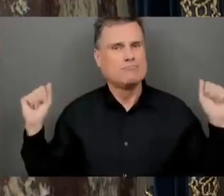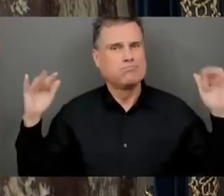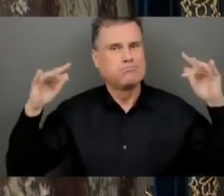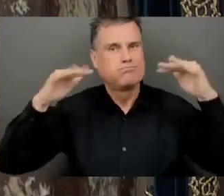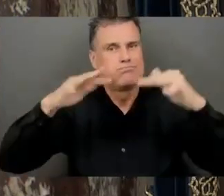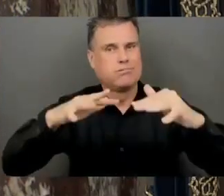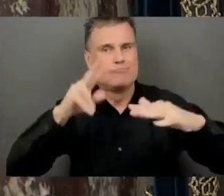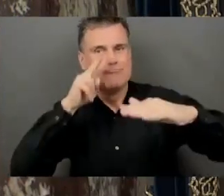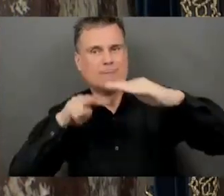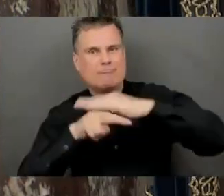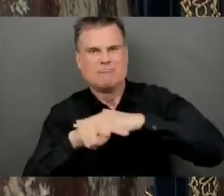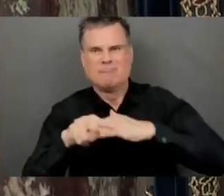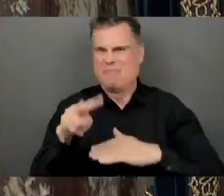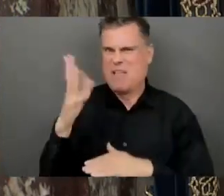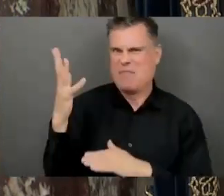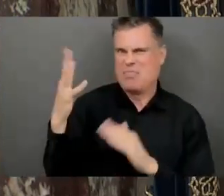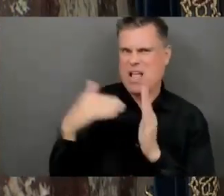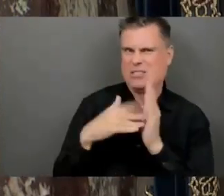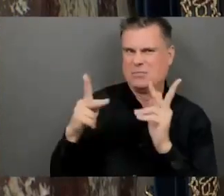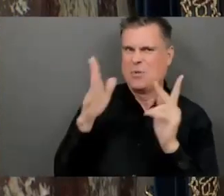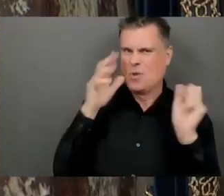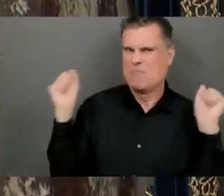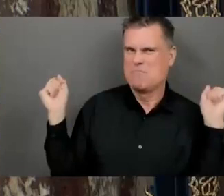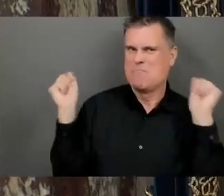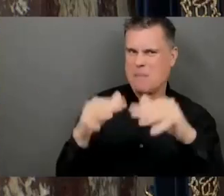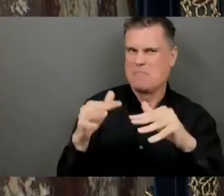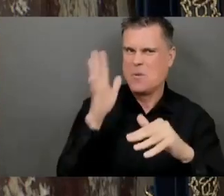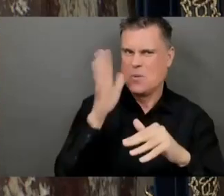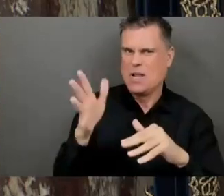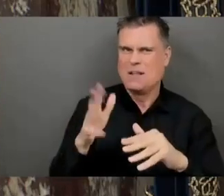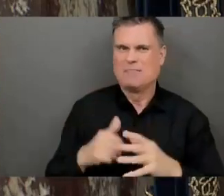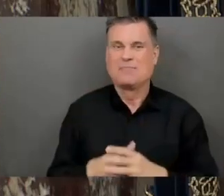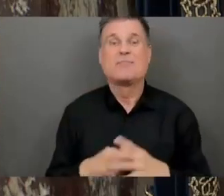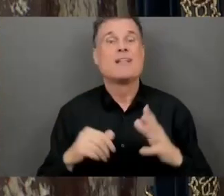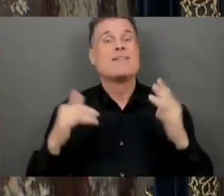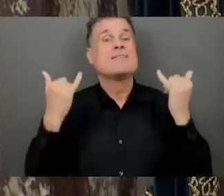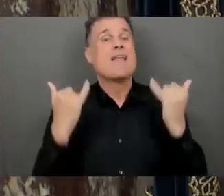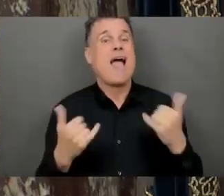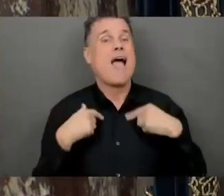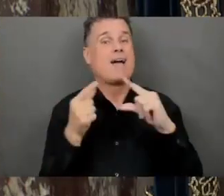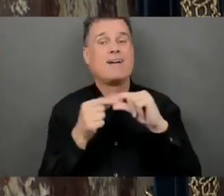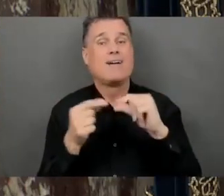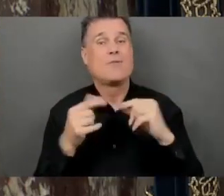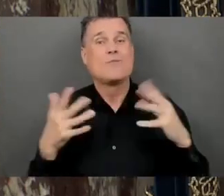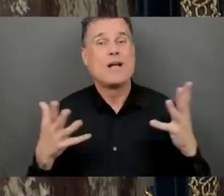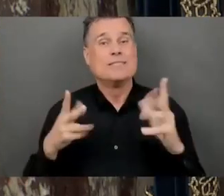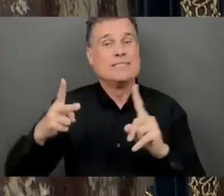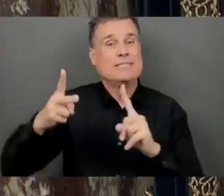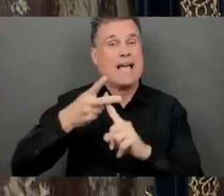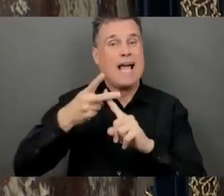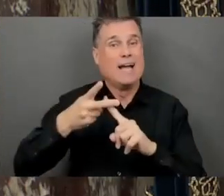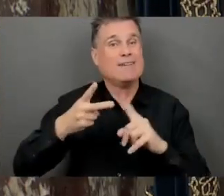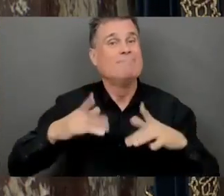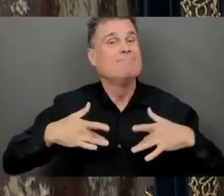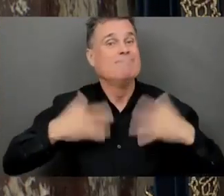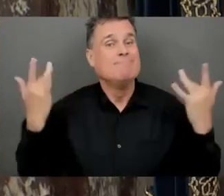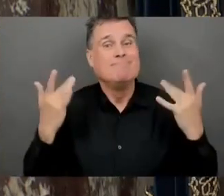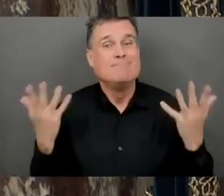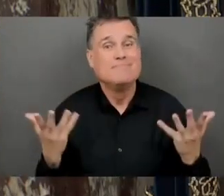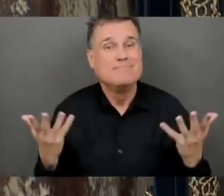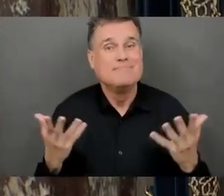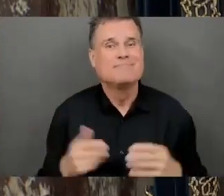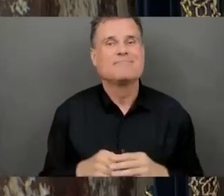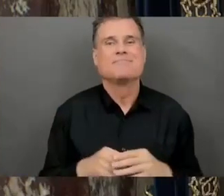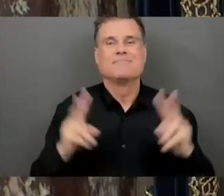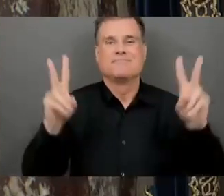Mr. Speaker, leads me to the second annual So You Think You Can Drag contest. Five community folks who will be competing in